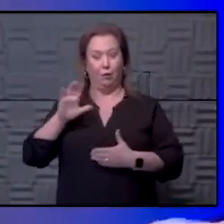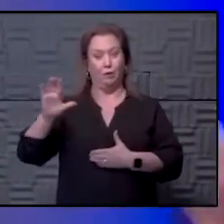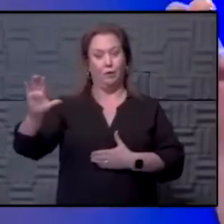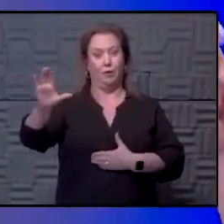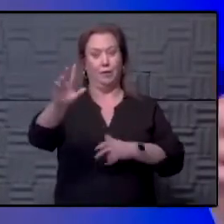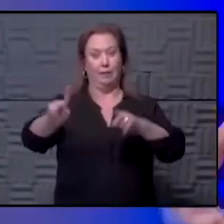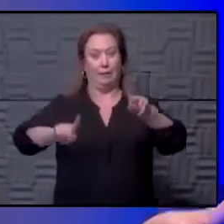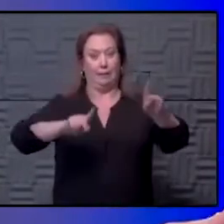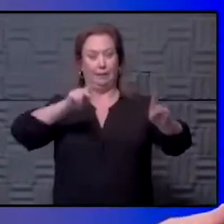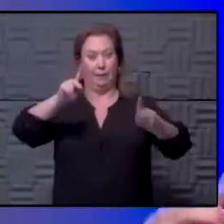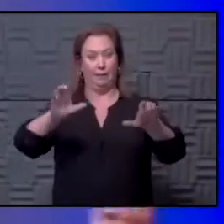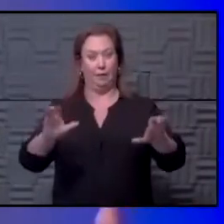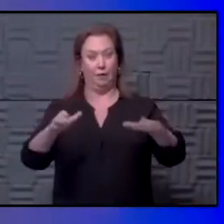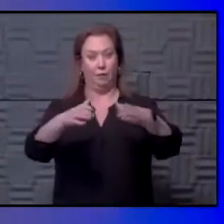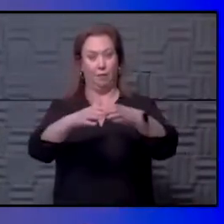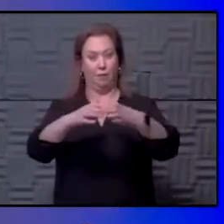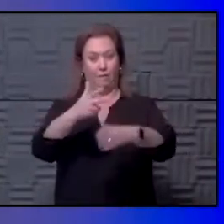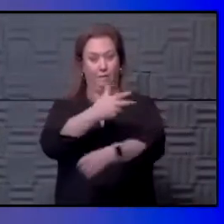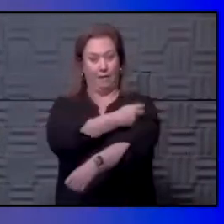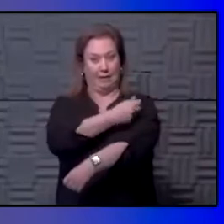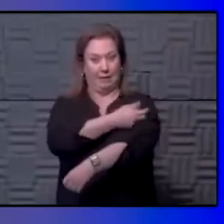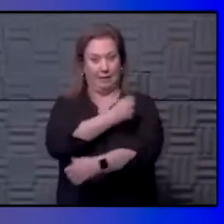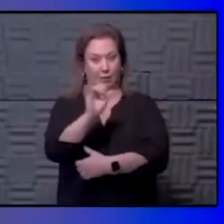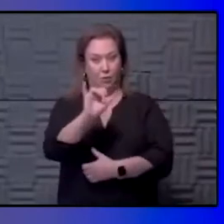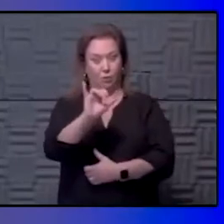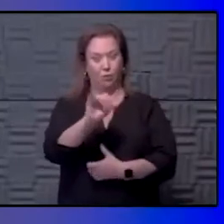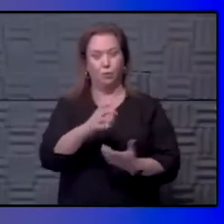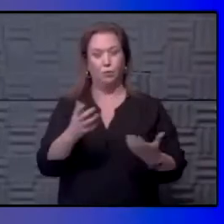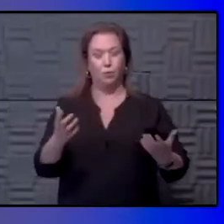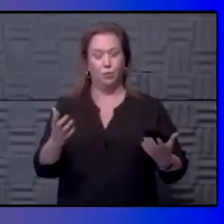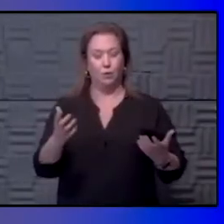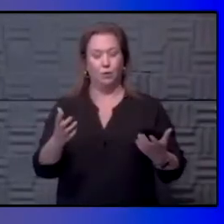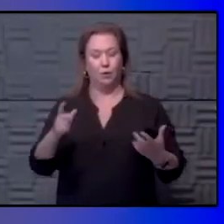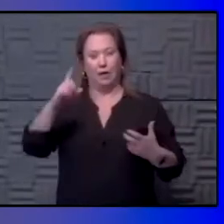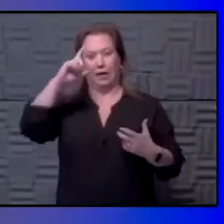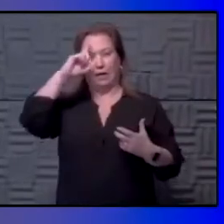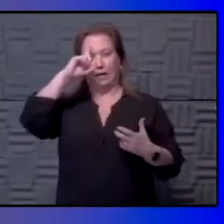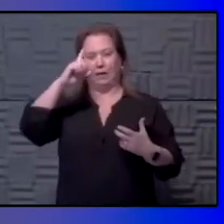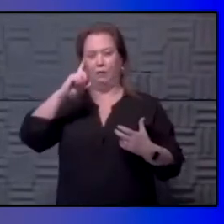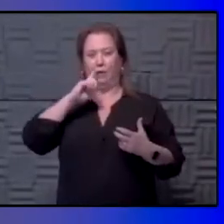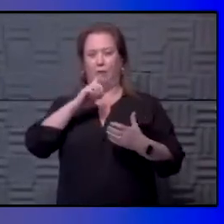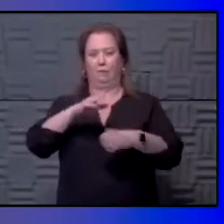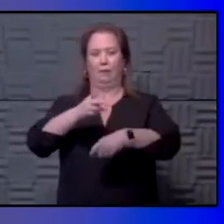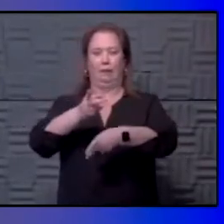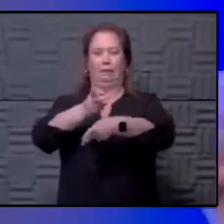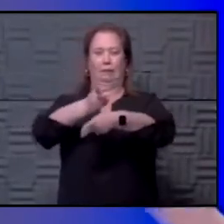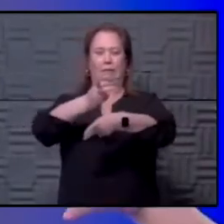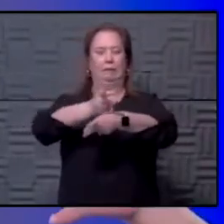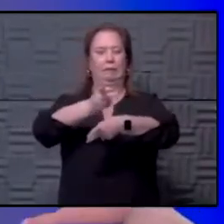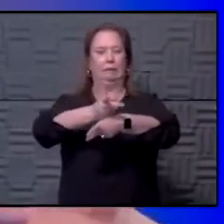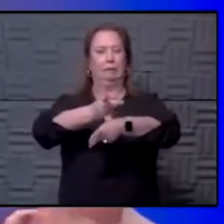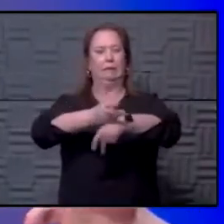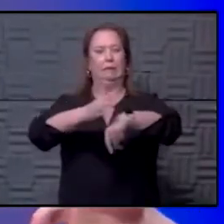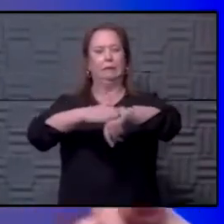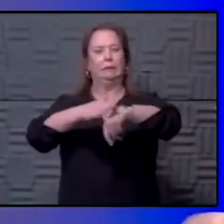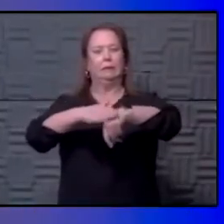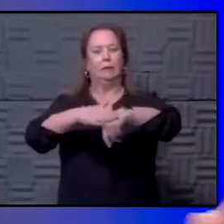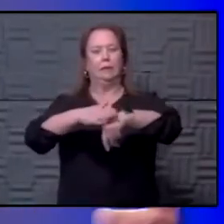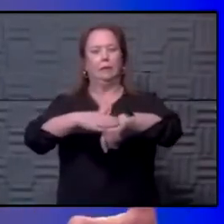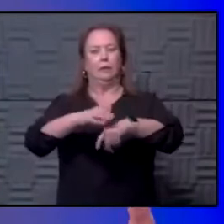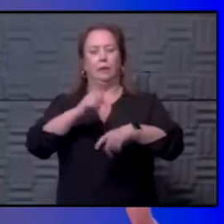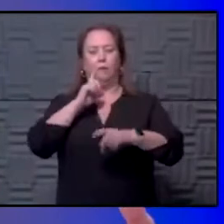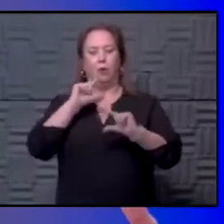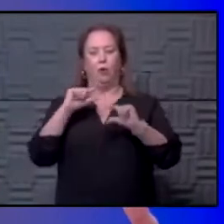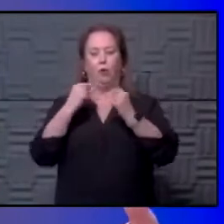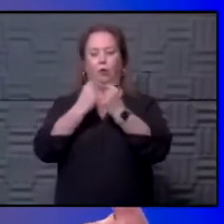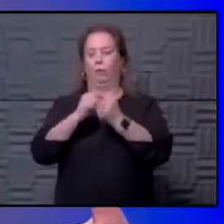that you're including in your bubble also vaccinated? And I think we need to be really cautious still not to extend, even if you're